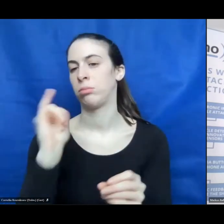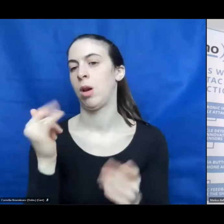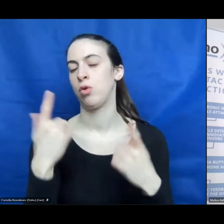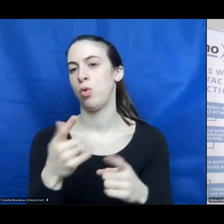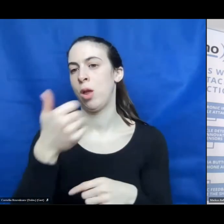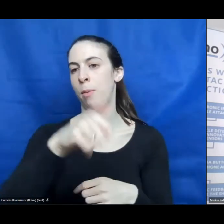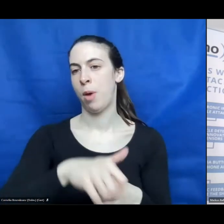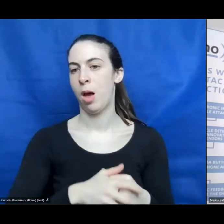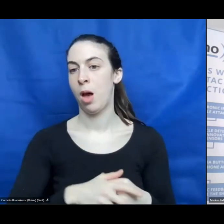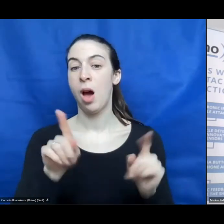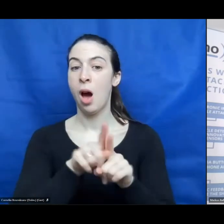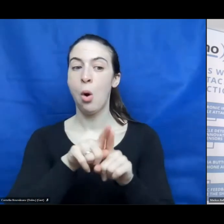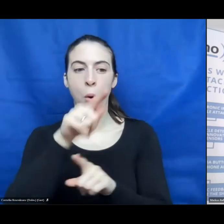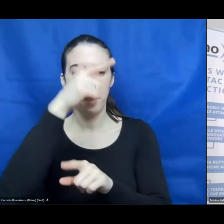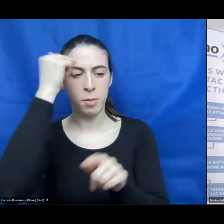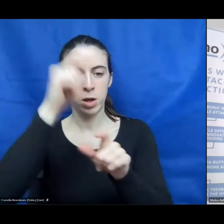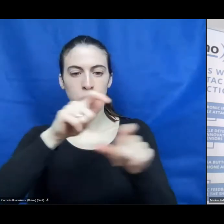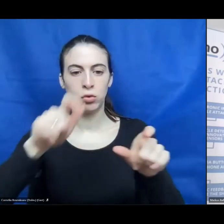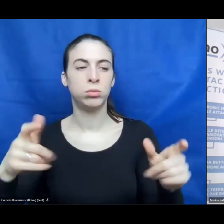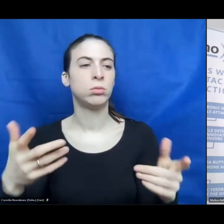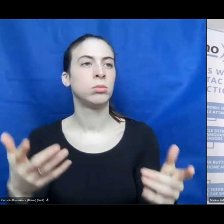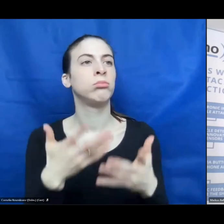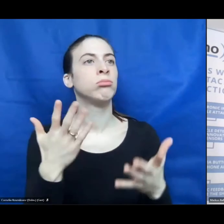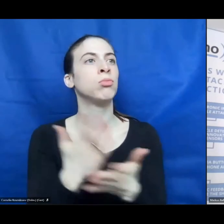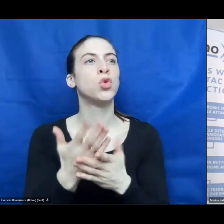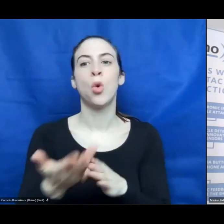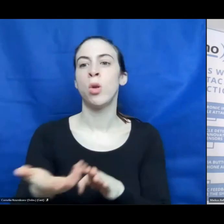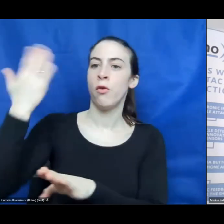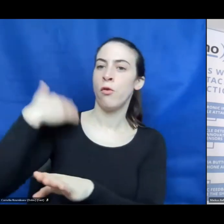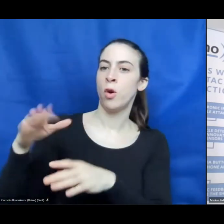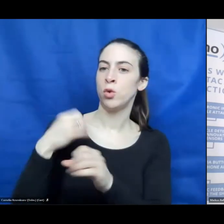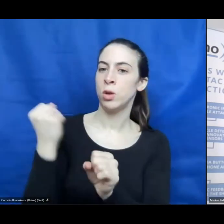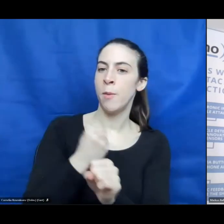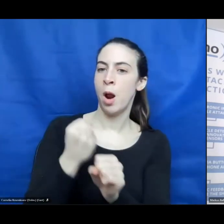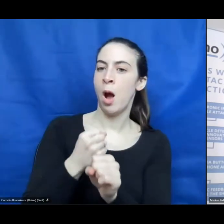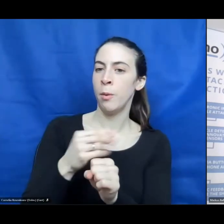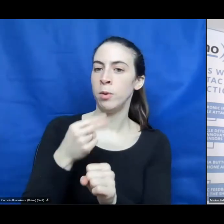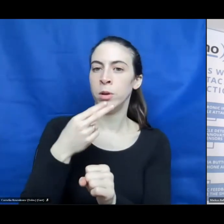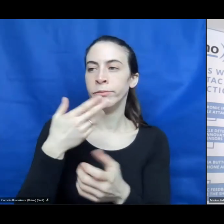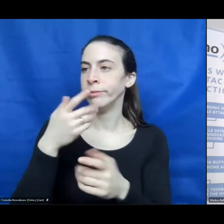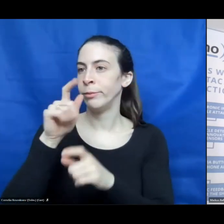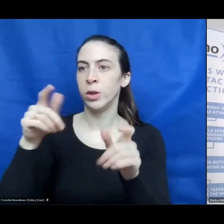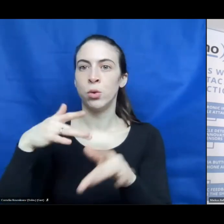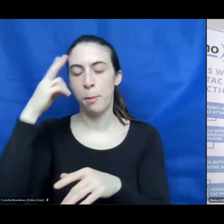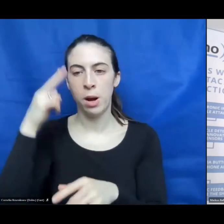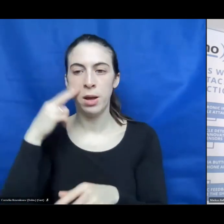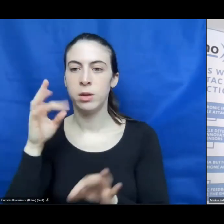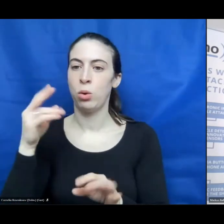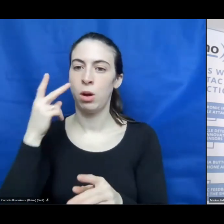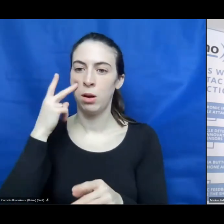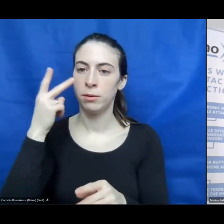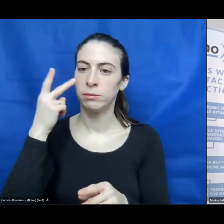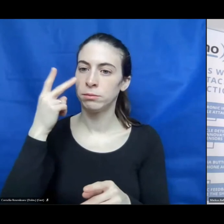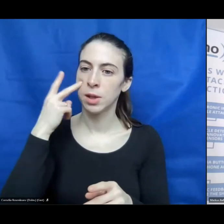which have also worked together with blind or visually or other handicapped people should bring their